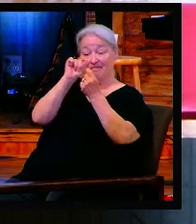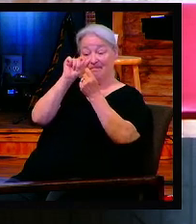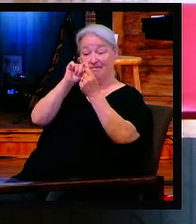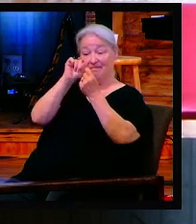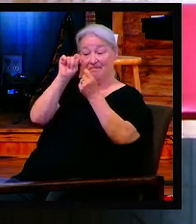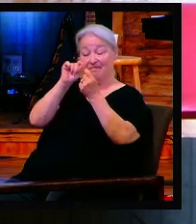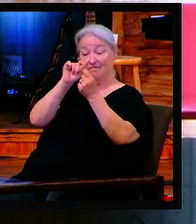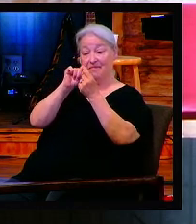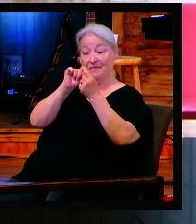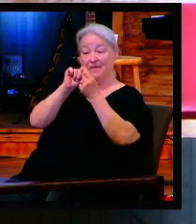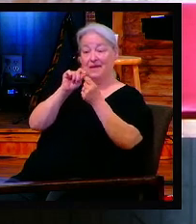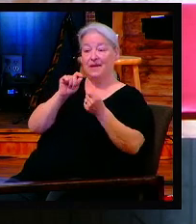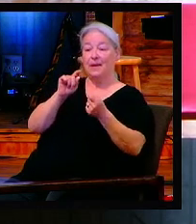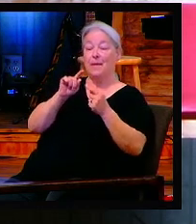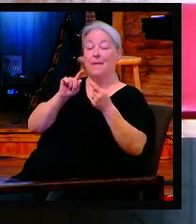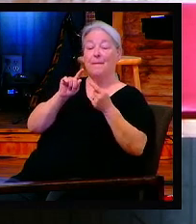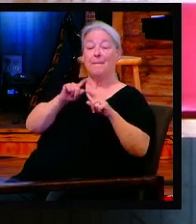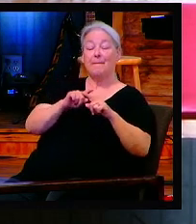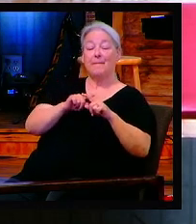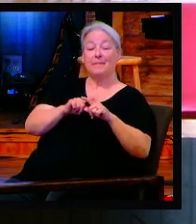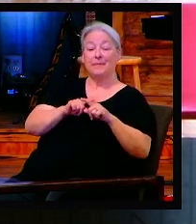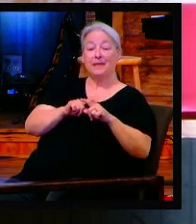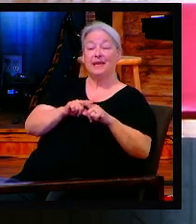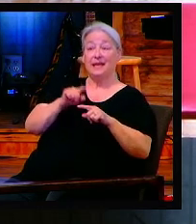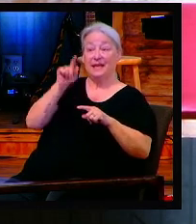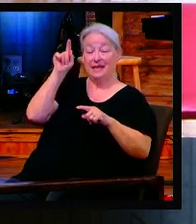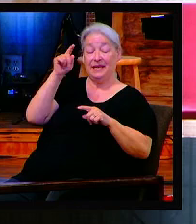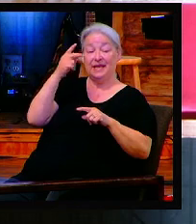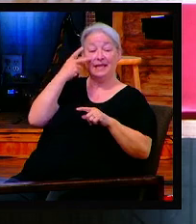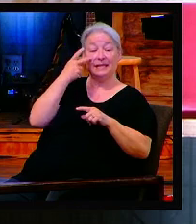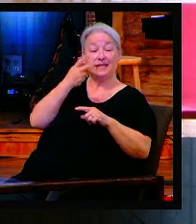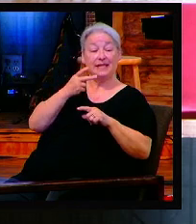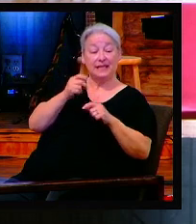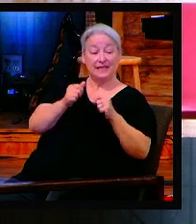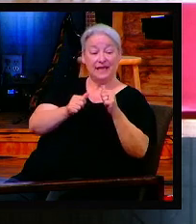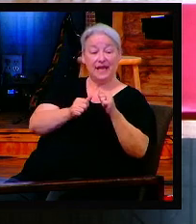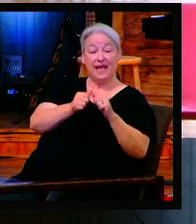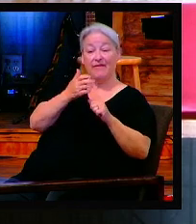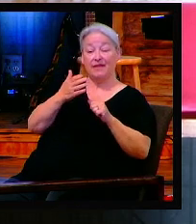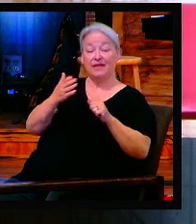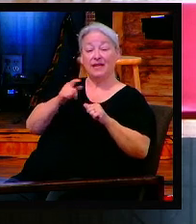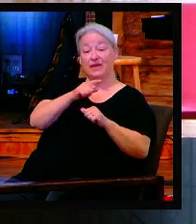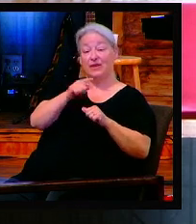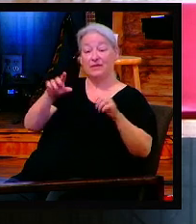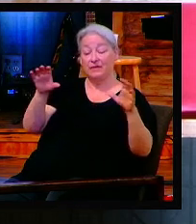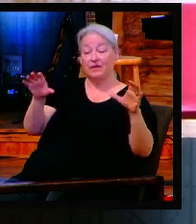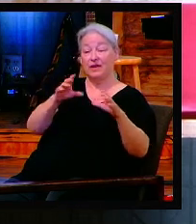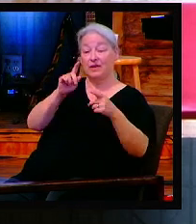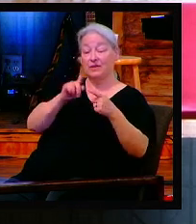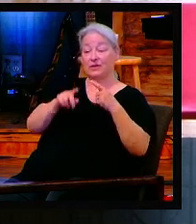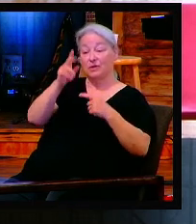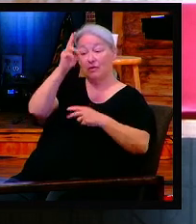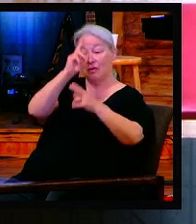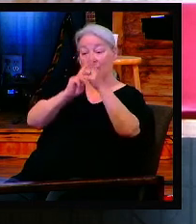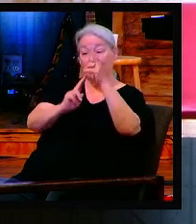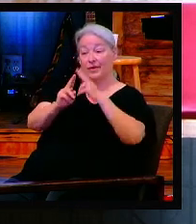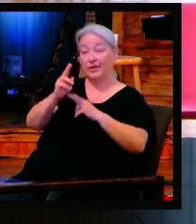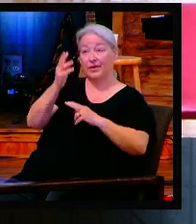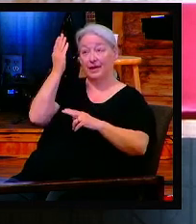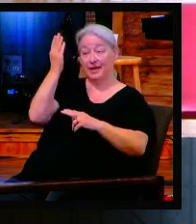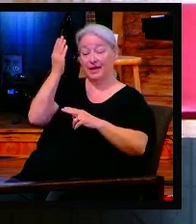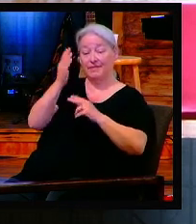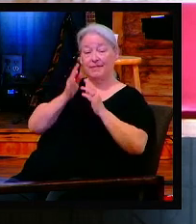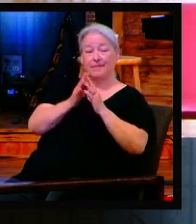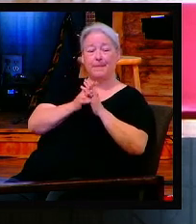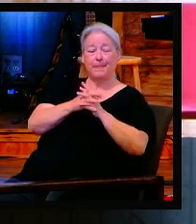but to his children, to his bride, he can see everything you've ever done in honor of him. That's beautiful. And